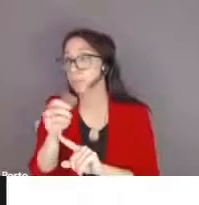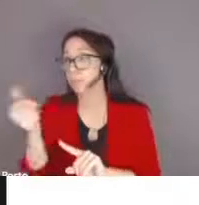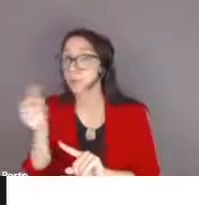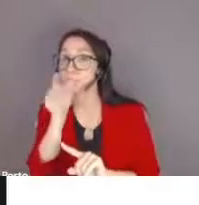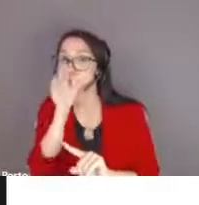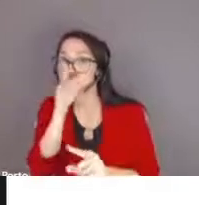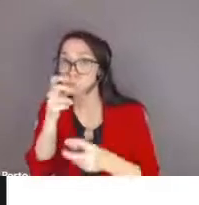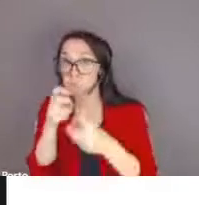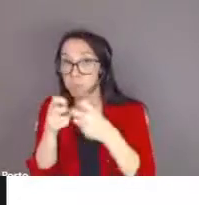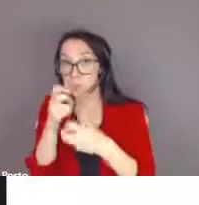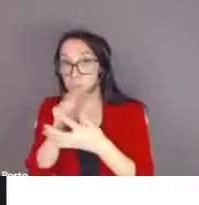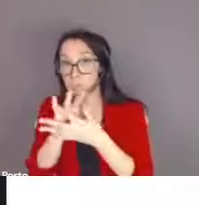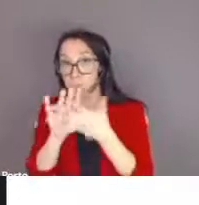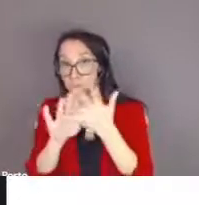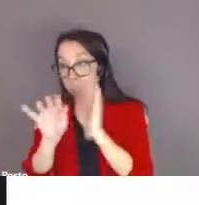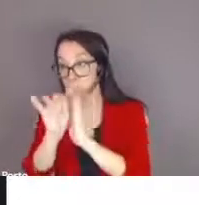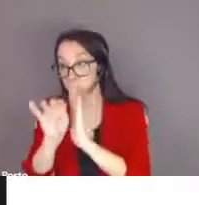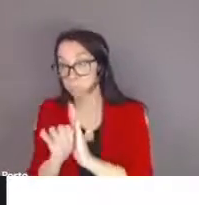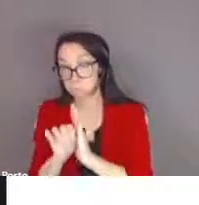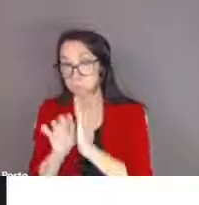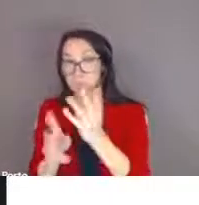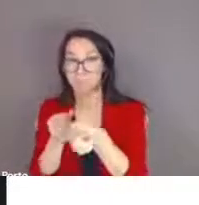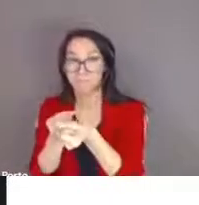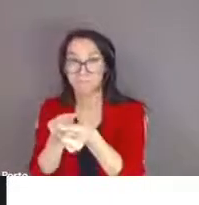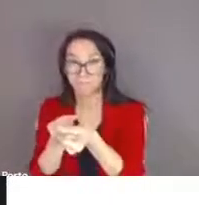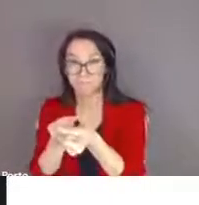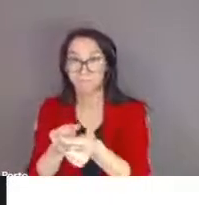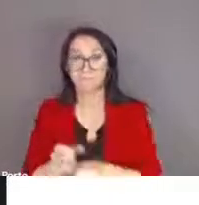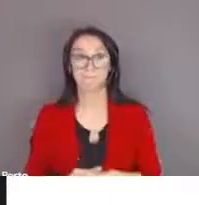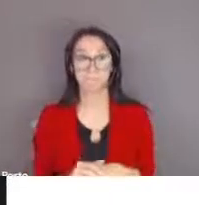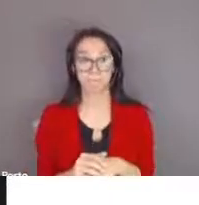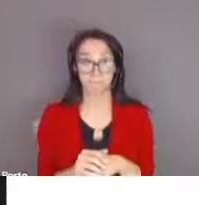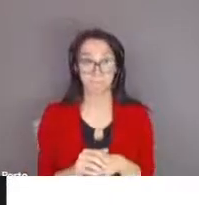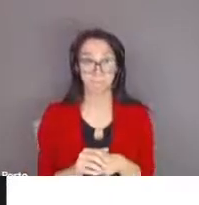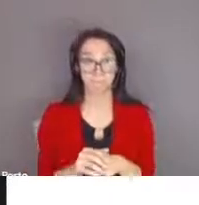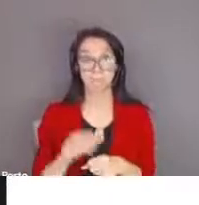therapy assistants from aranoke also work with students in our schools